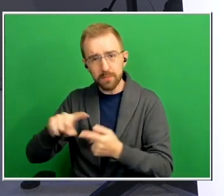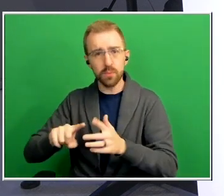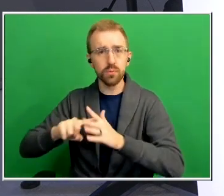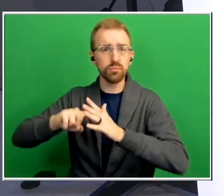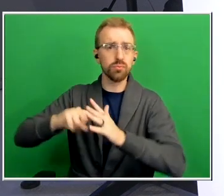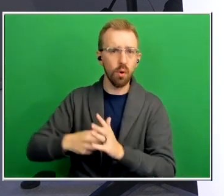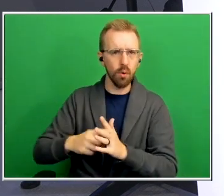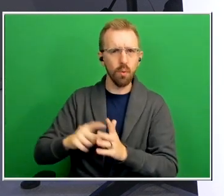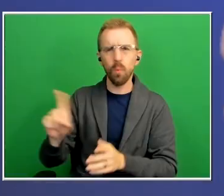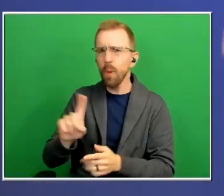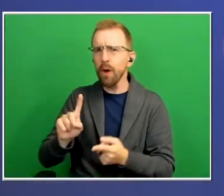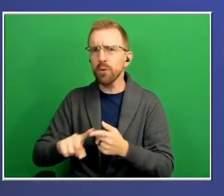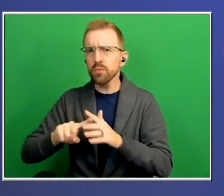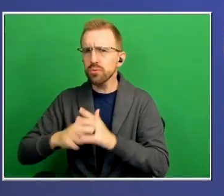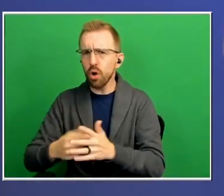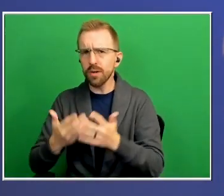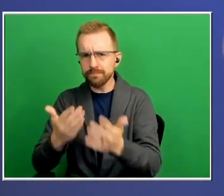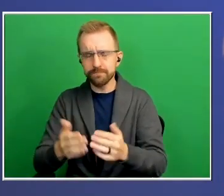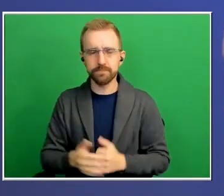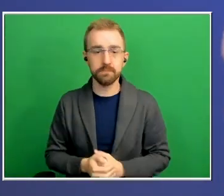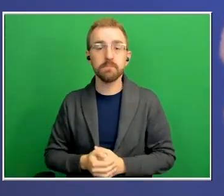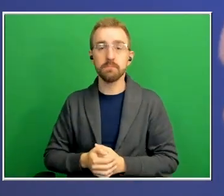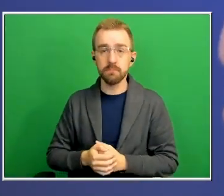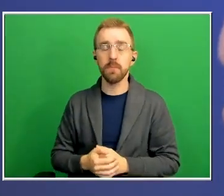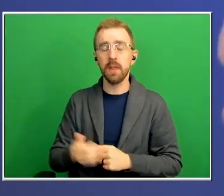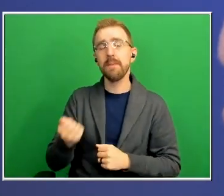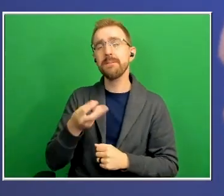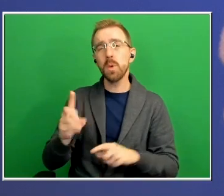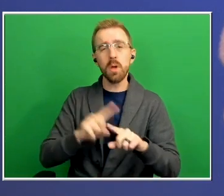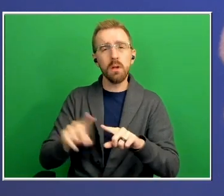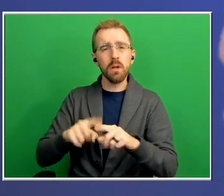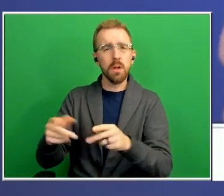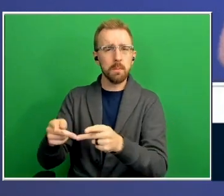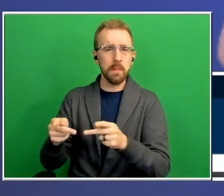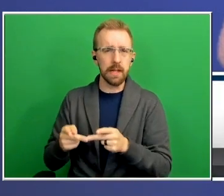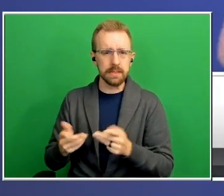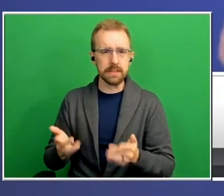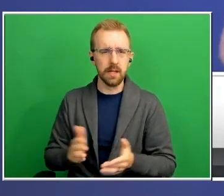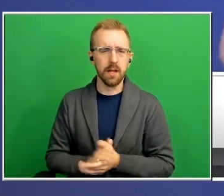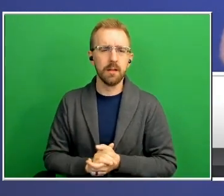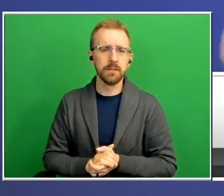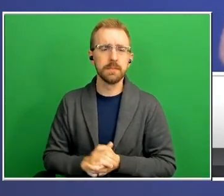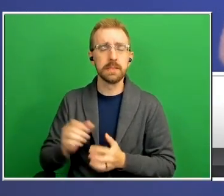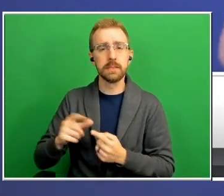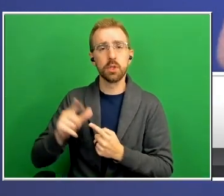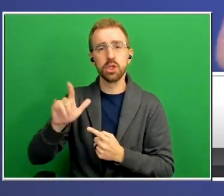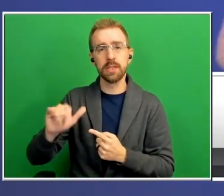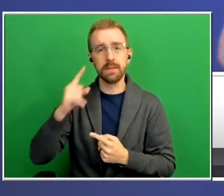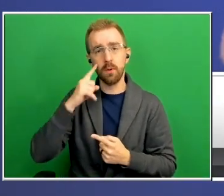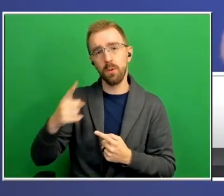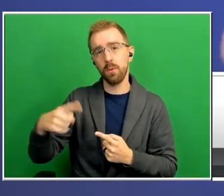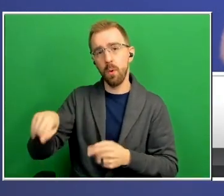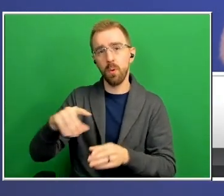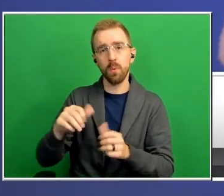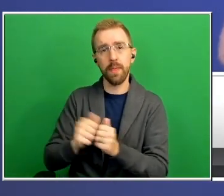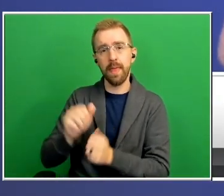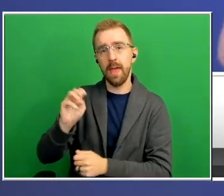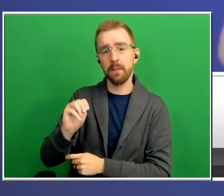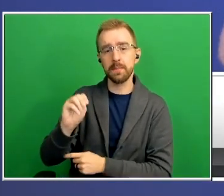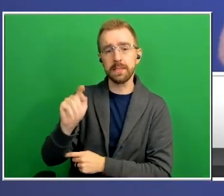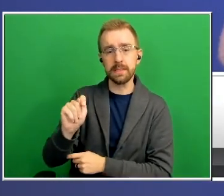well in a couple of different places so uh especially for those with mci early diagnosis